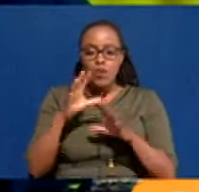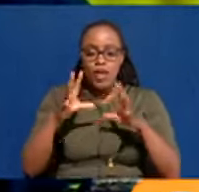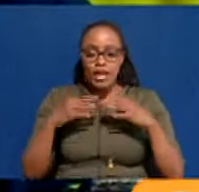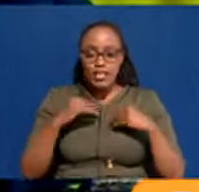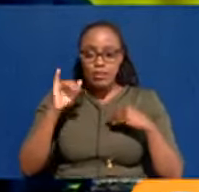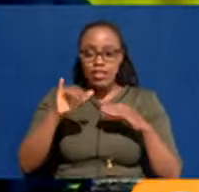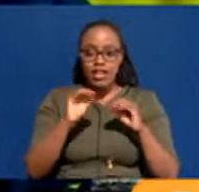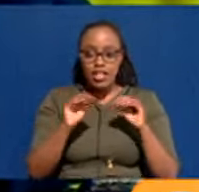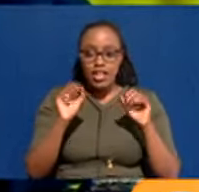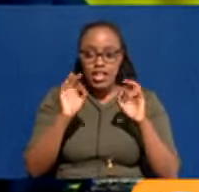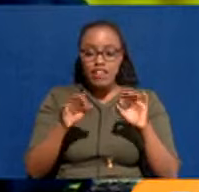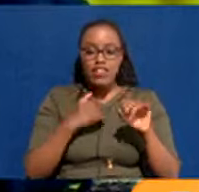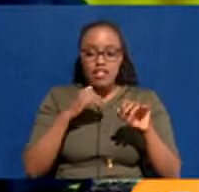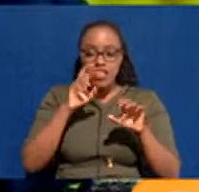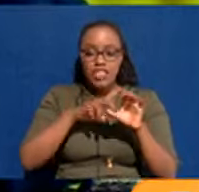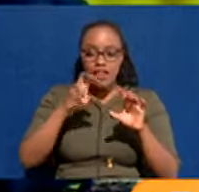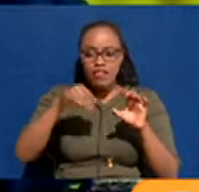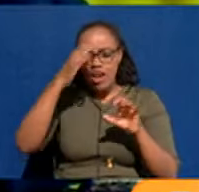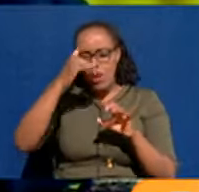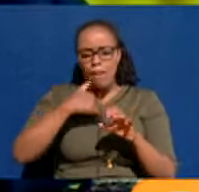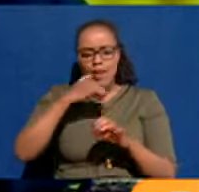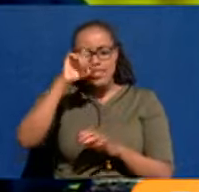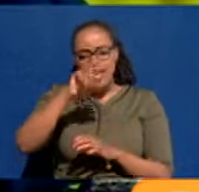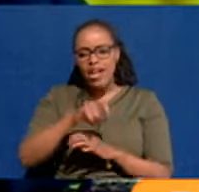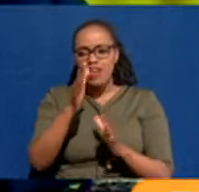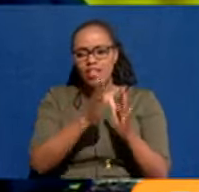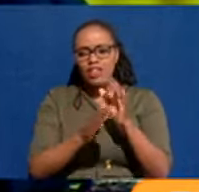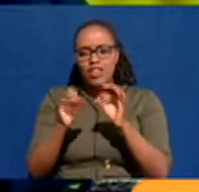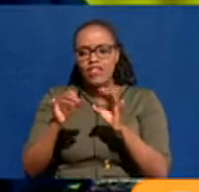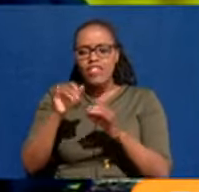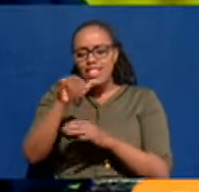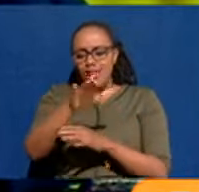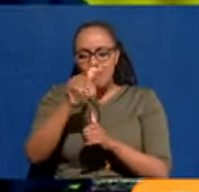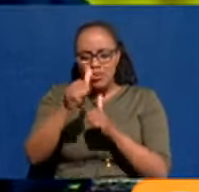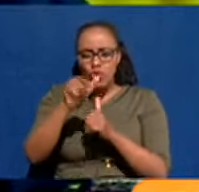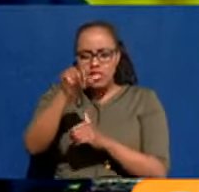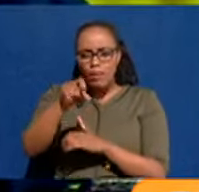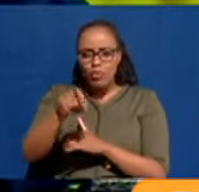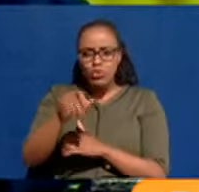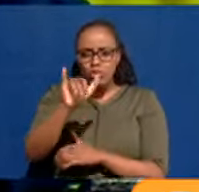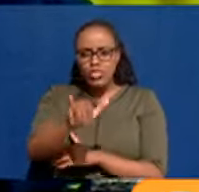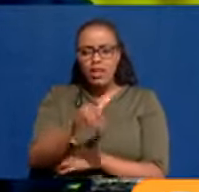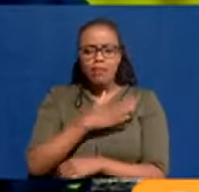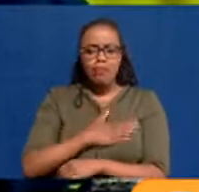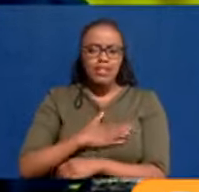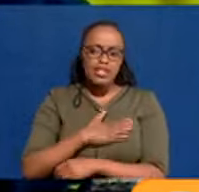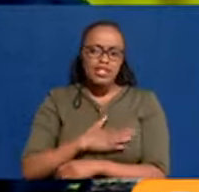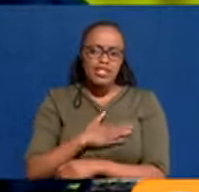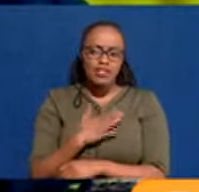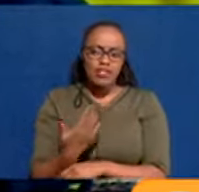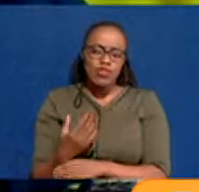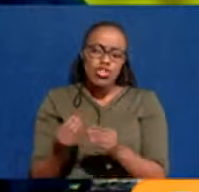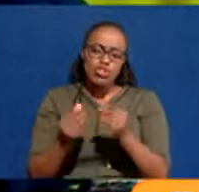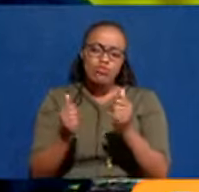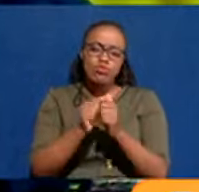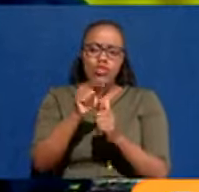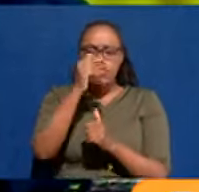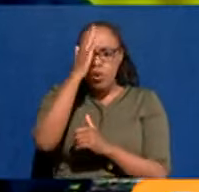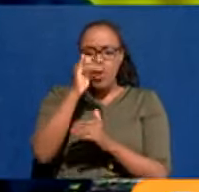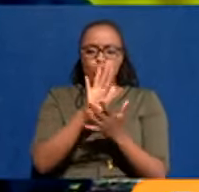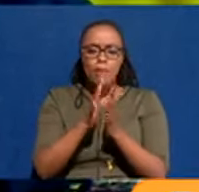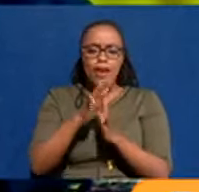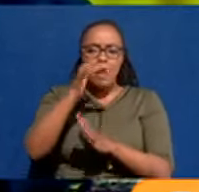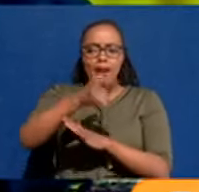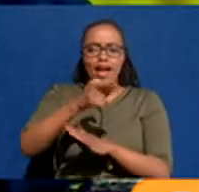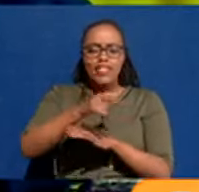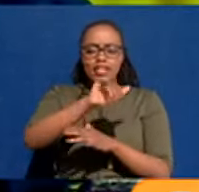If you're not at that same spot, because we must have order in the city. If you're not at that spot, it's supposed to be what we deal with you because then you become a threat.